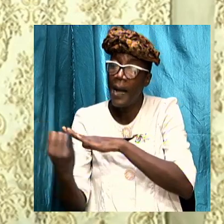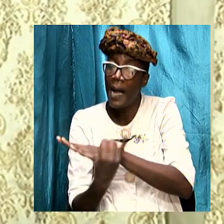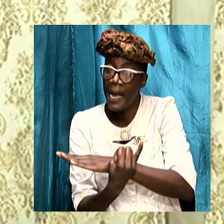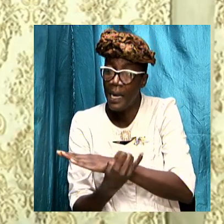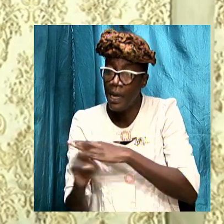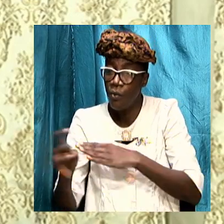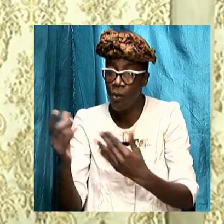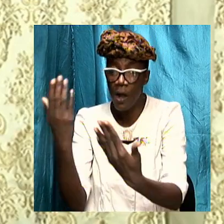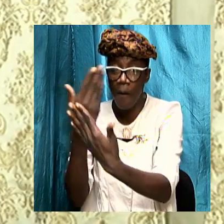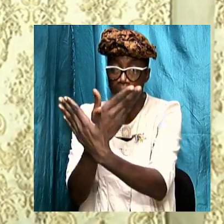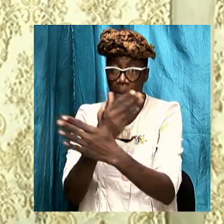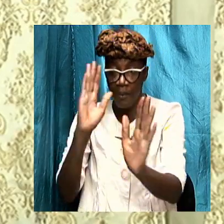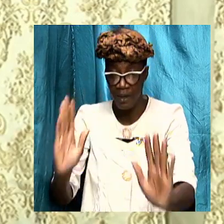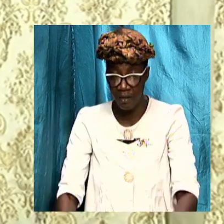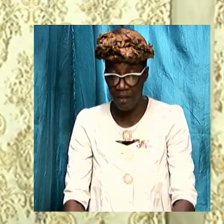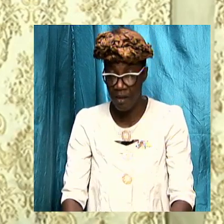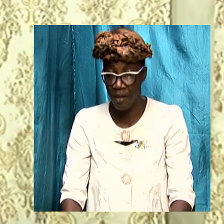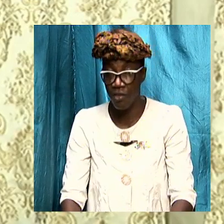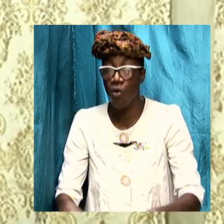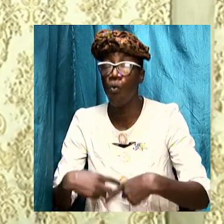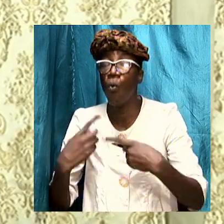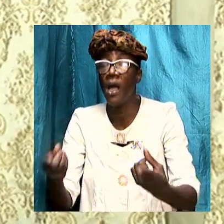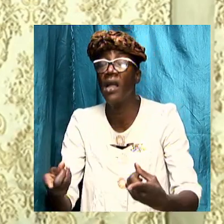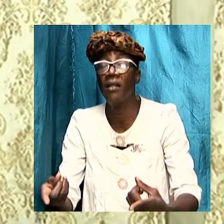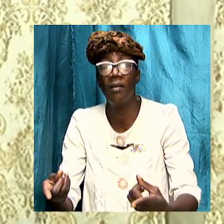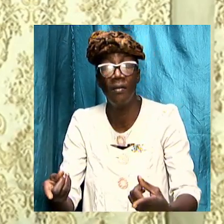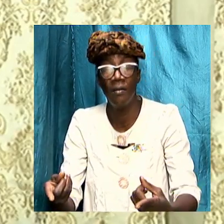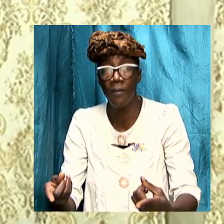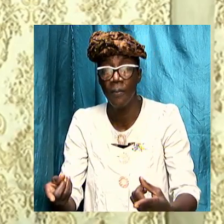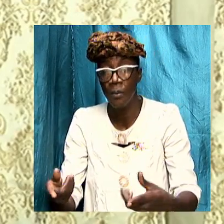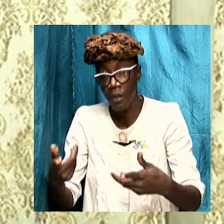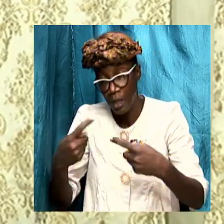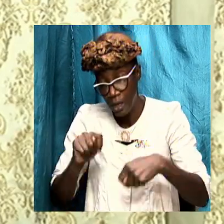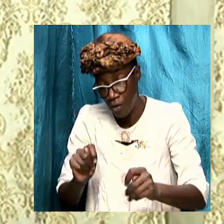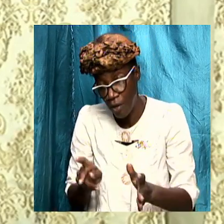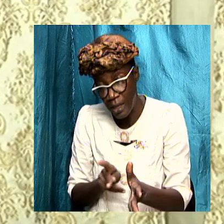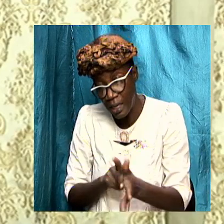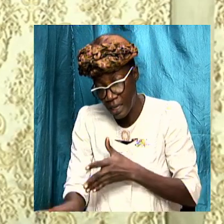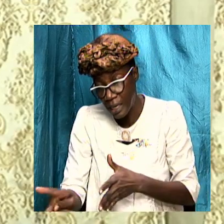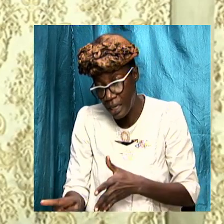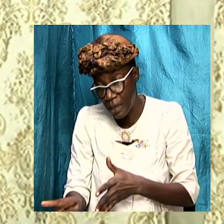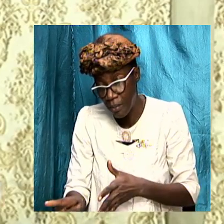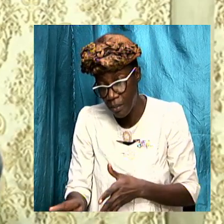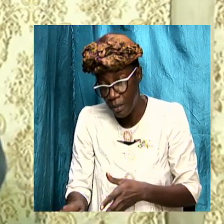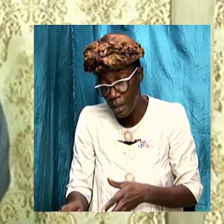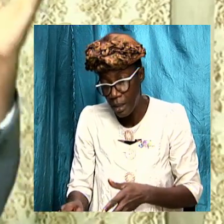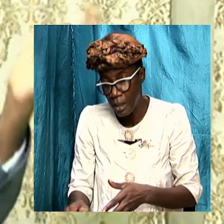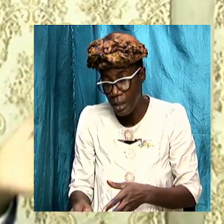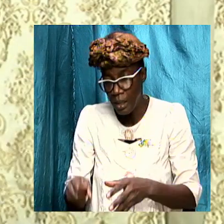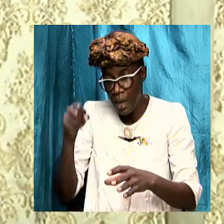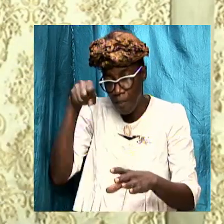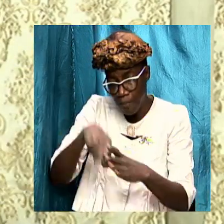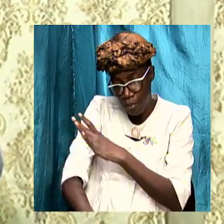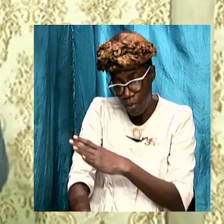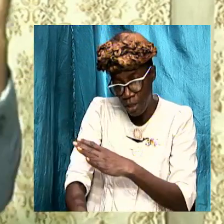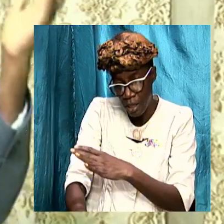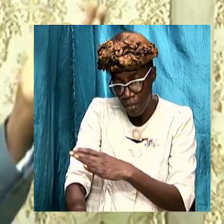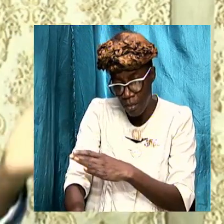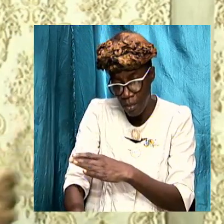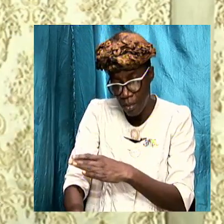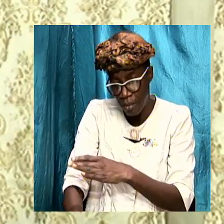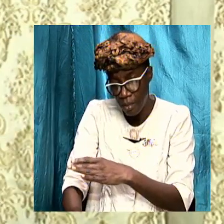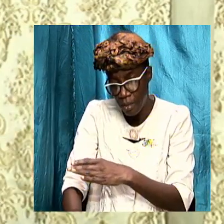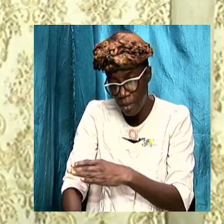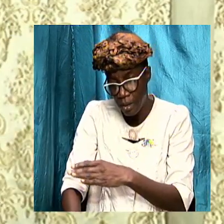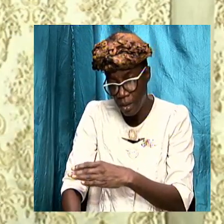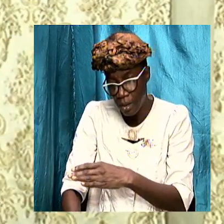and placed in exile they tried to kill him too dropped him in buckets or boiling